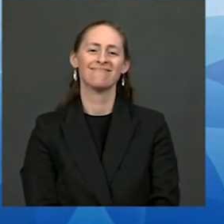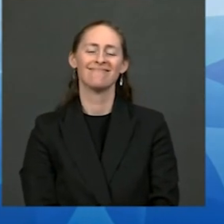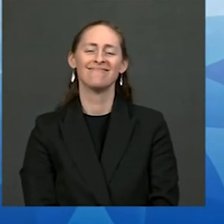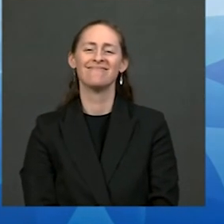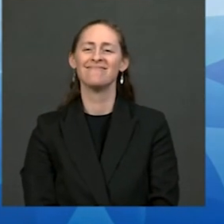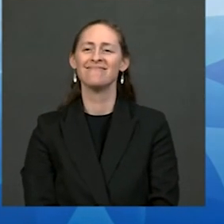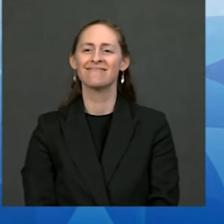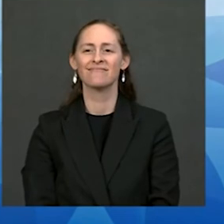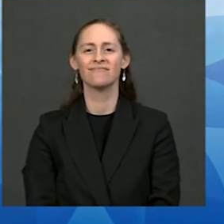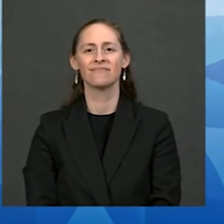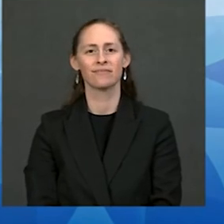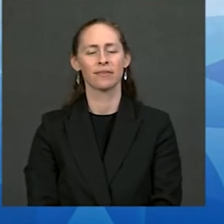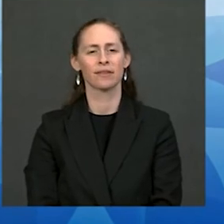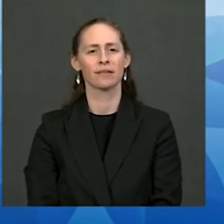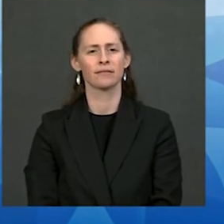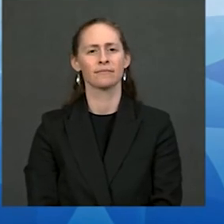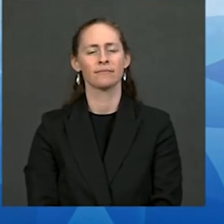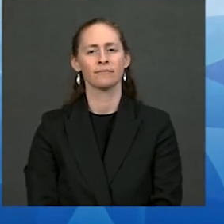general